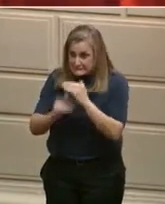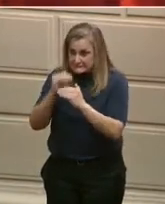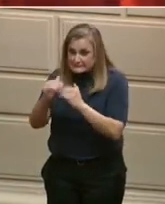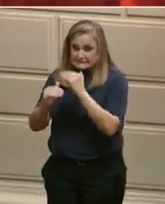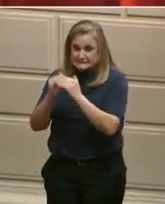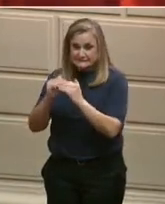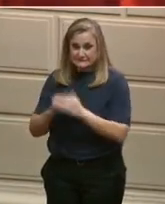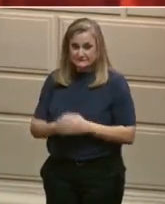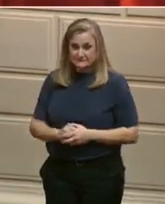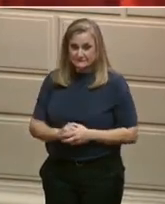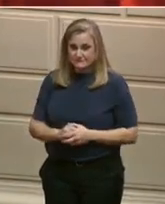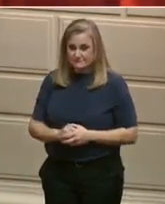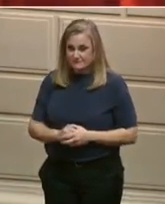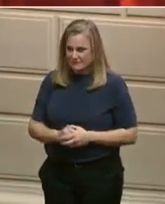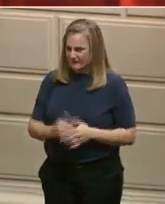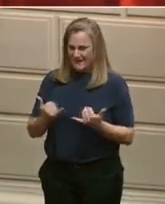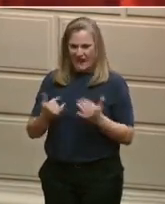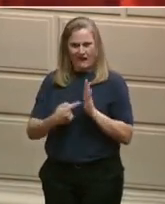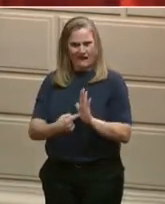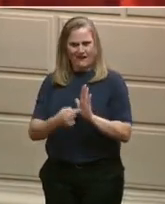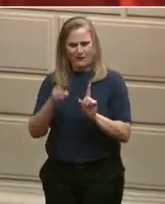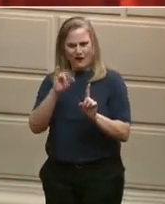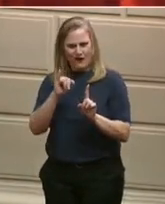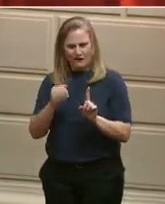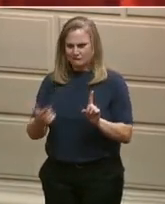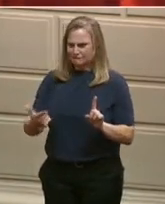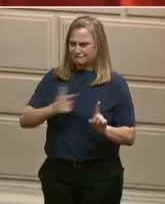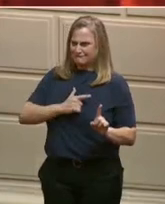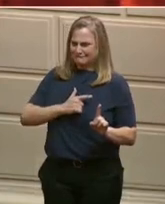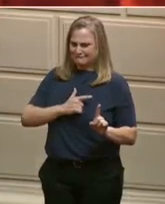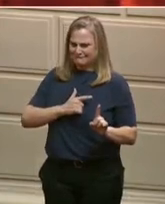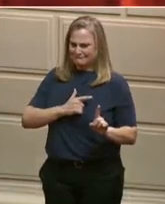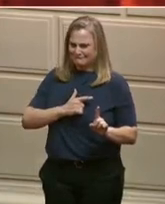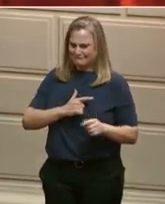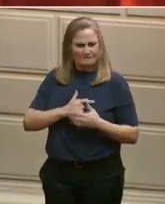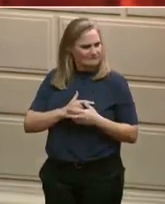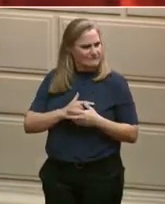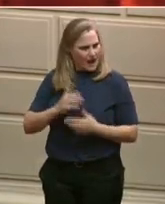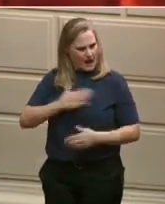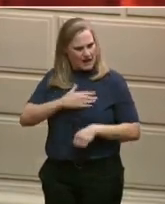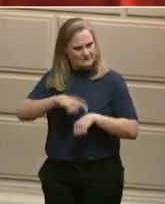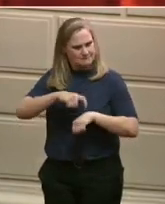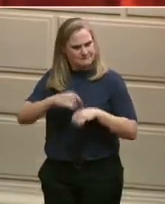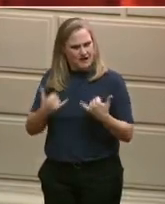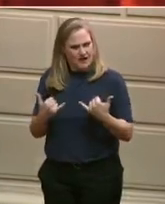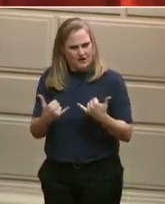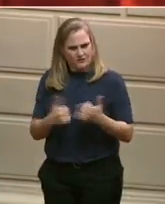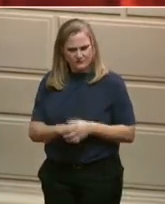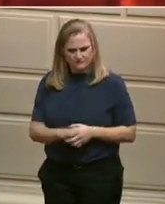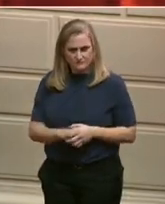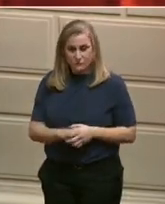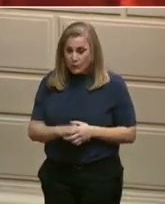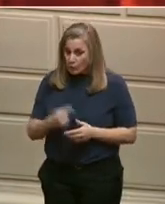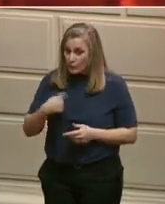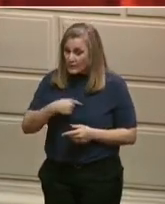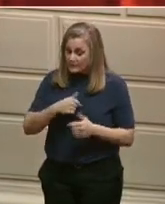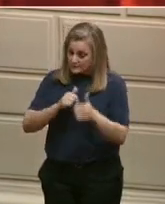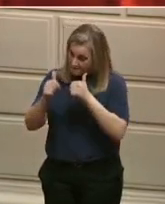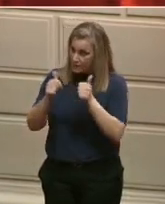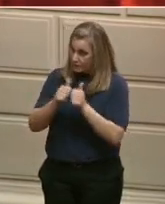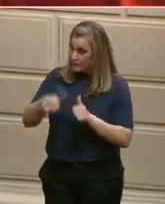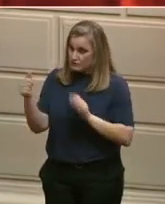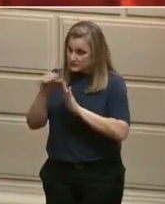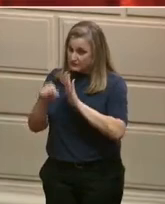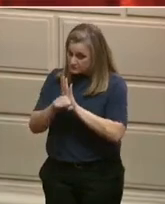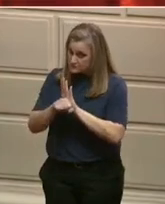that we can compete, that we will compete. And if we work together,